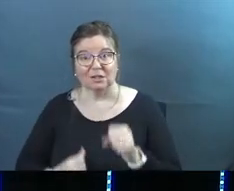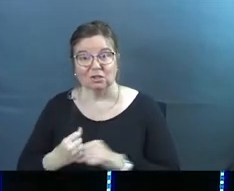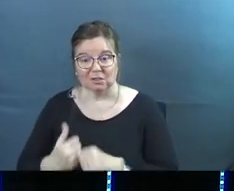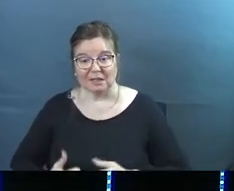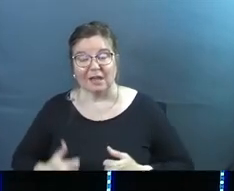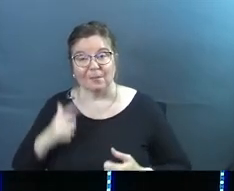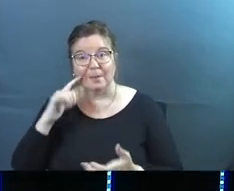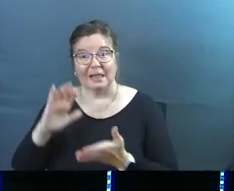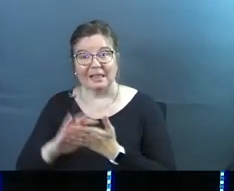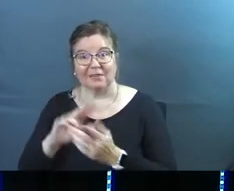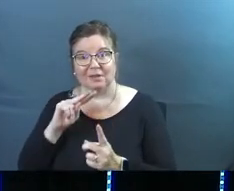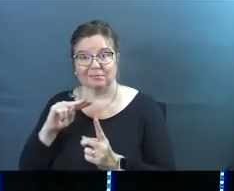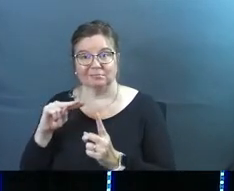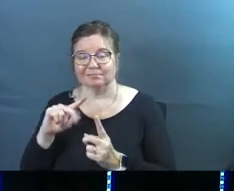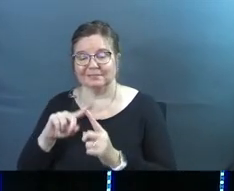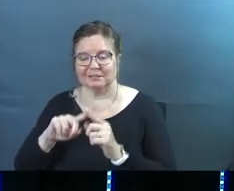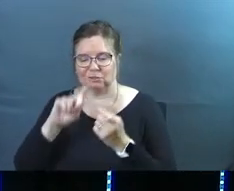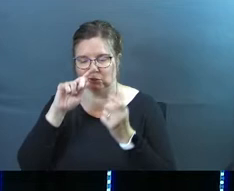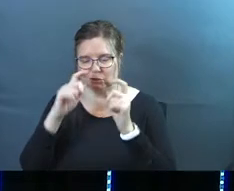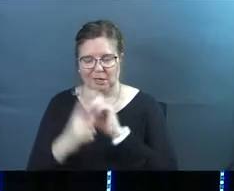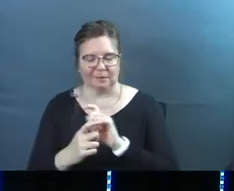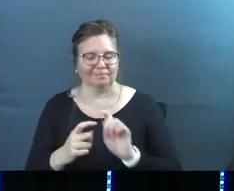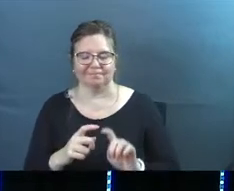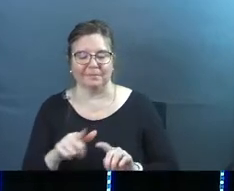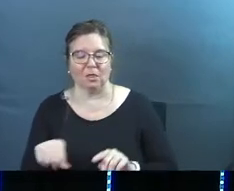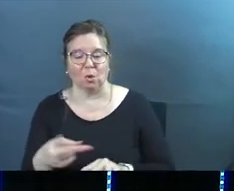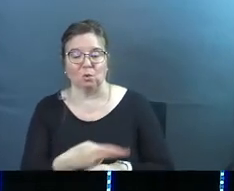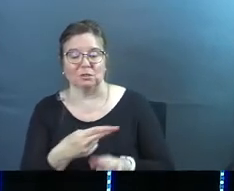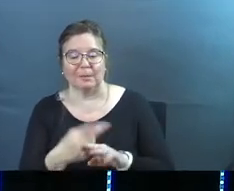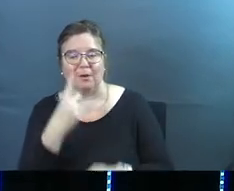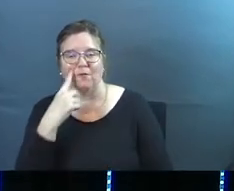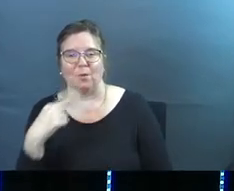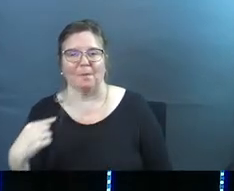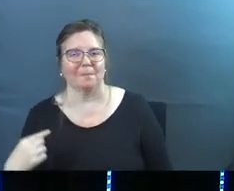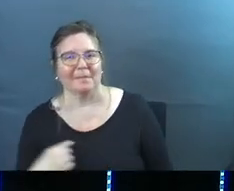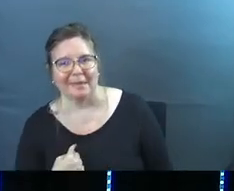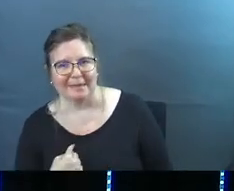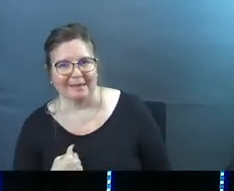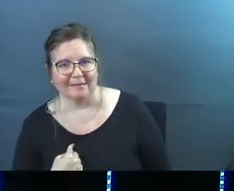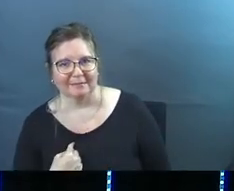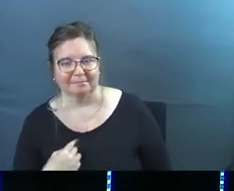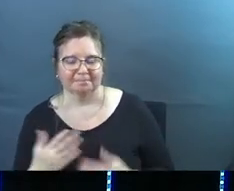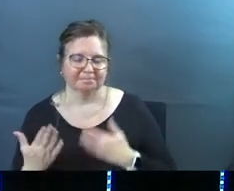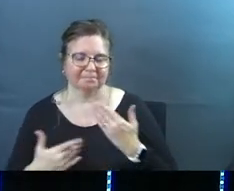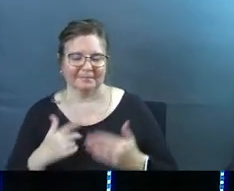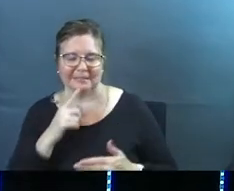life, believing that those people have been there for you all along.